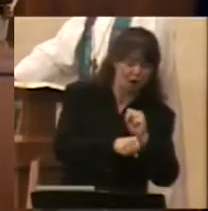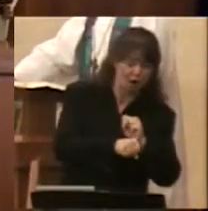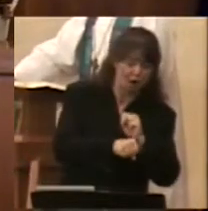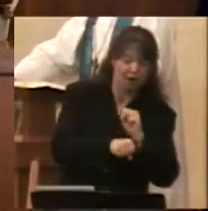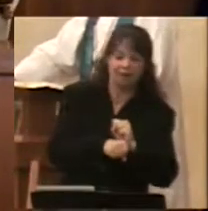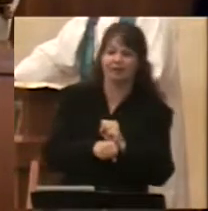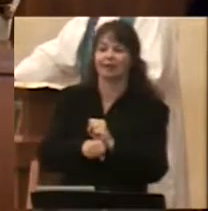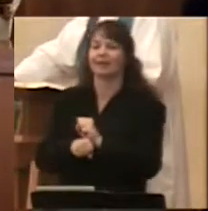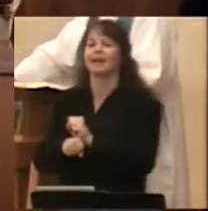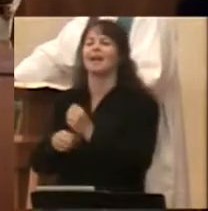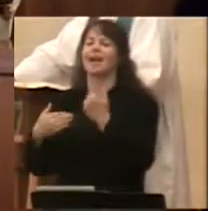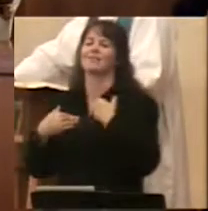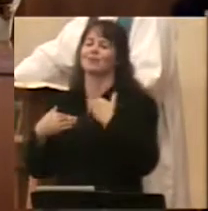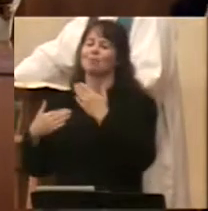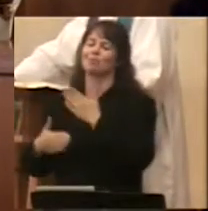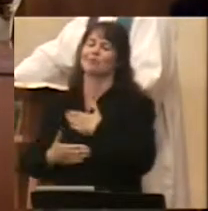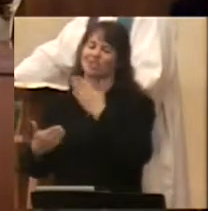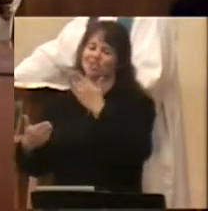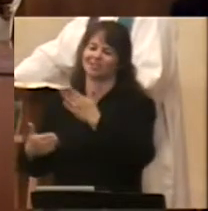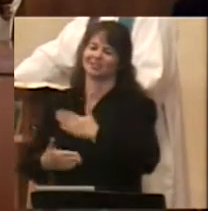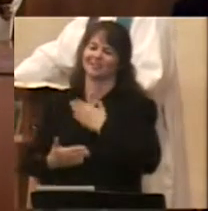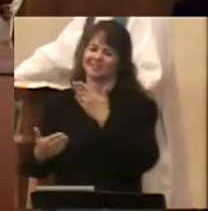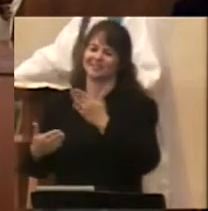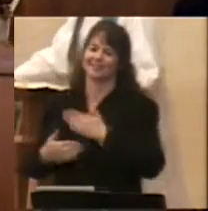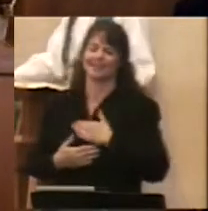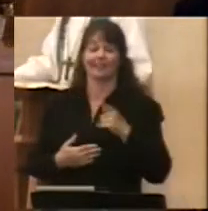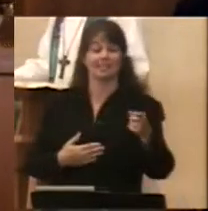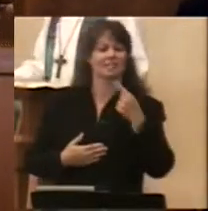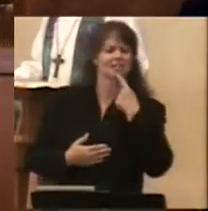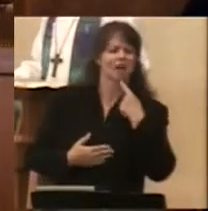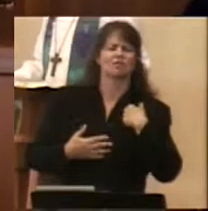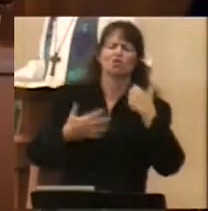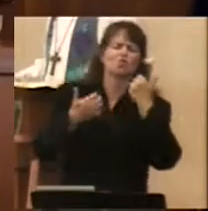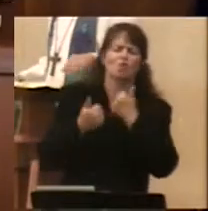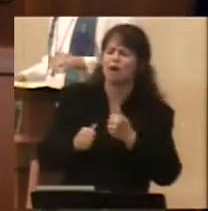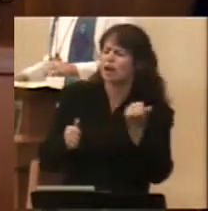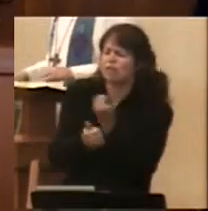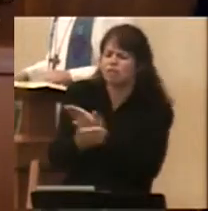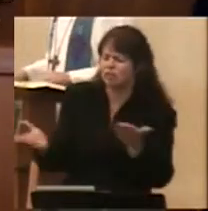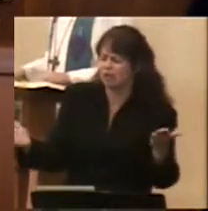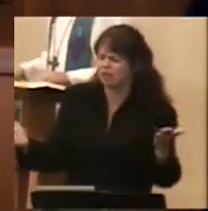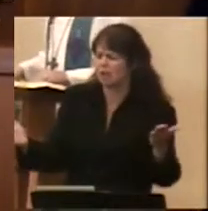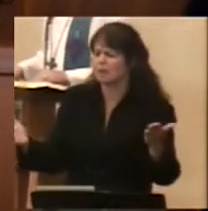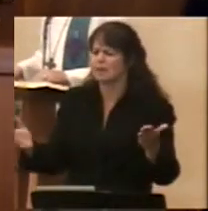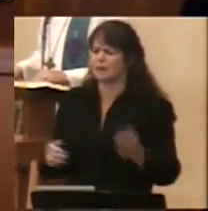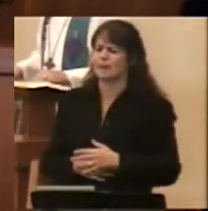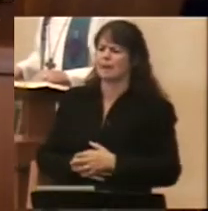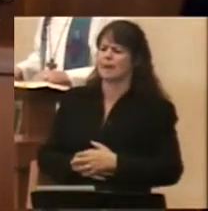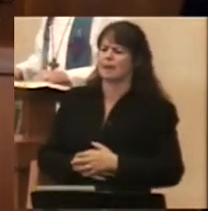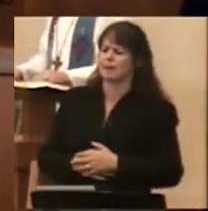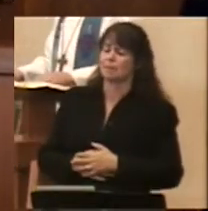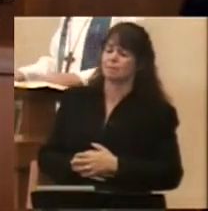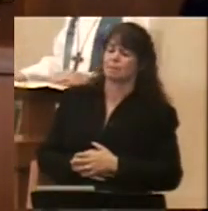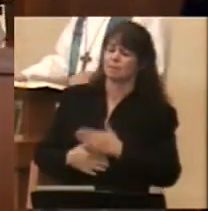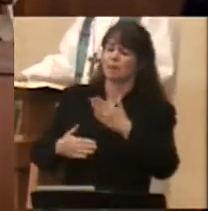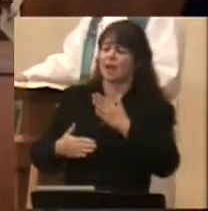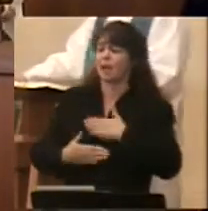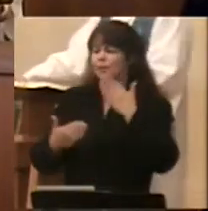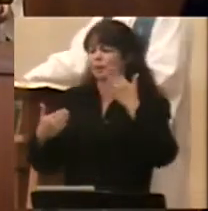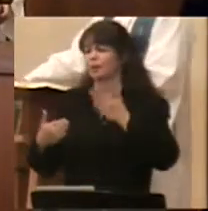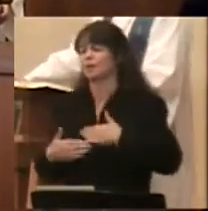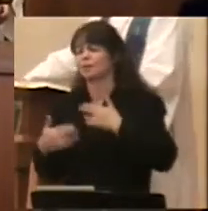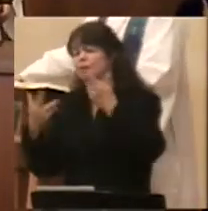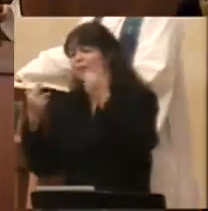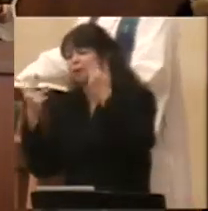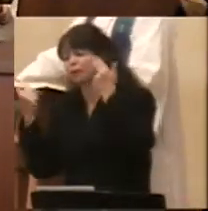And Solomon says, well, I tried it all. Laughter, it is mad. Pleasure, what use is it? I cheered my